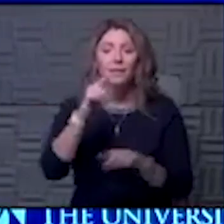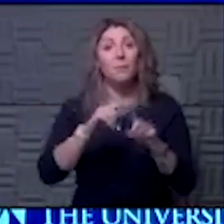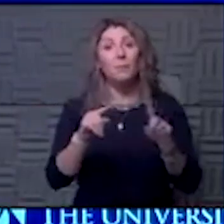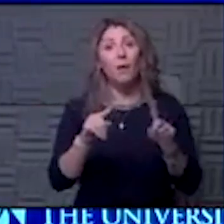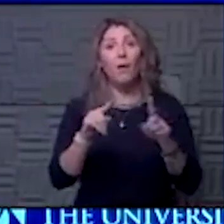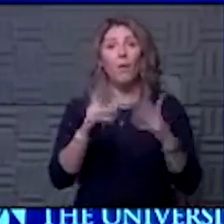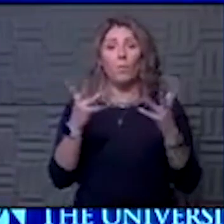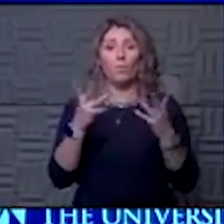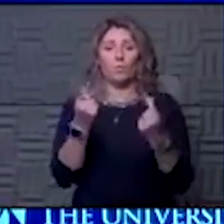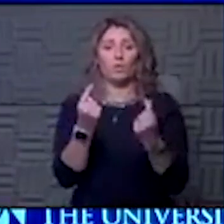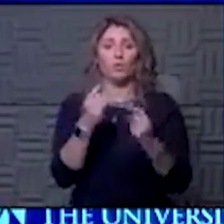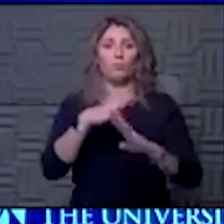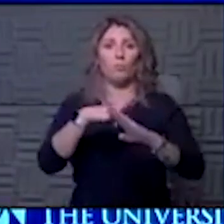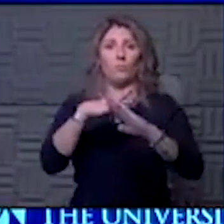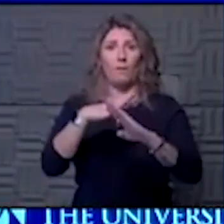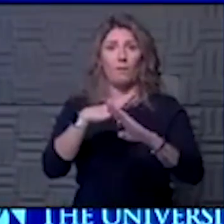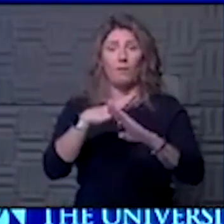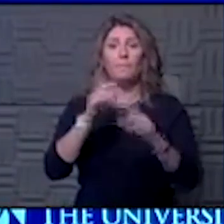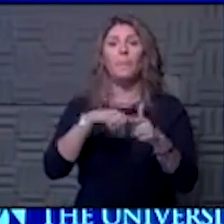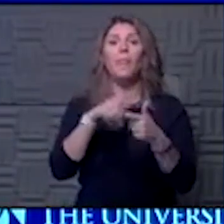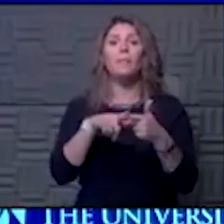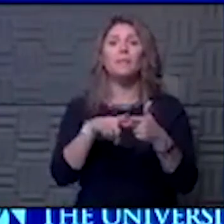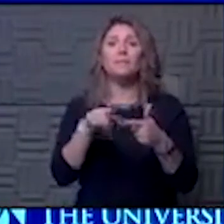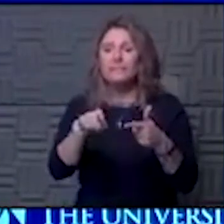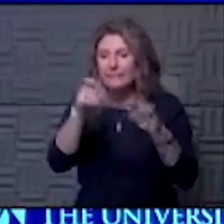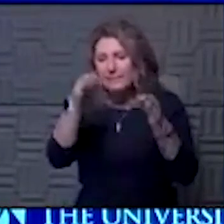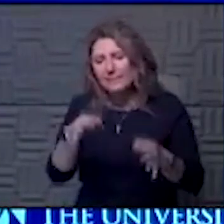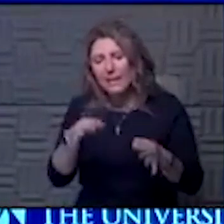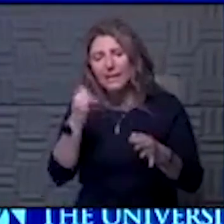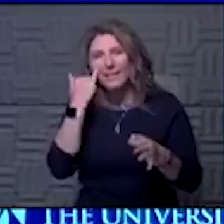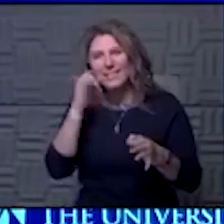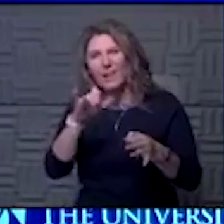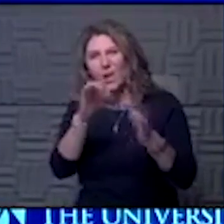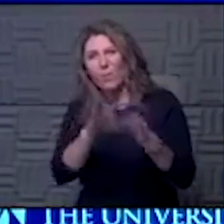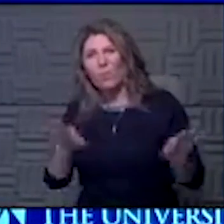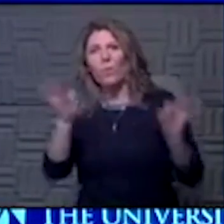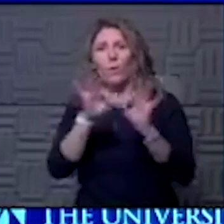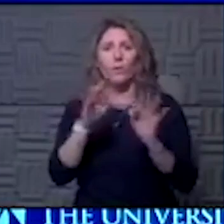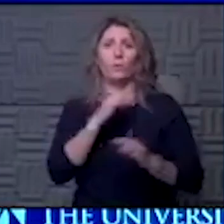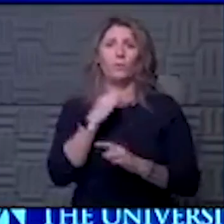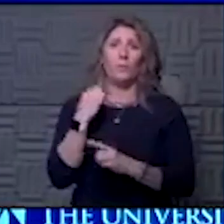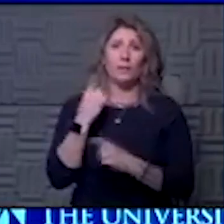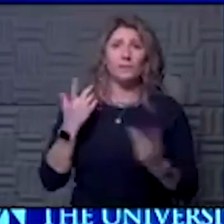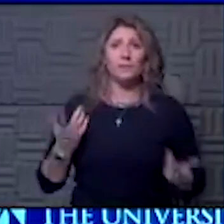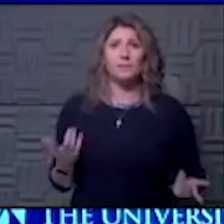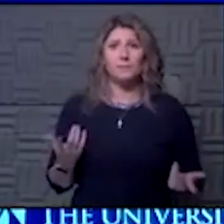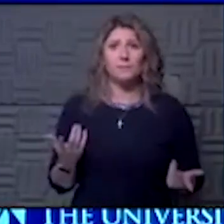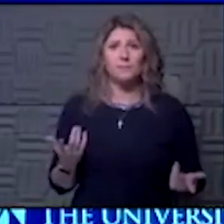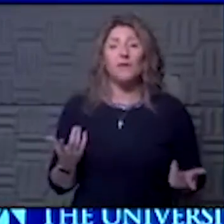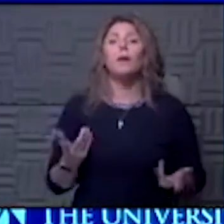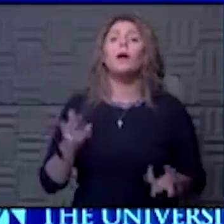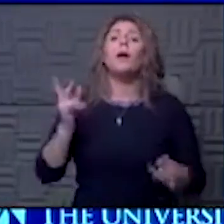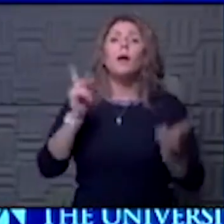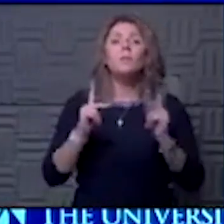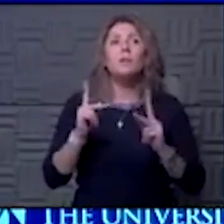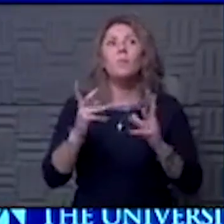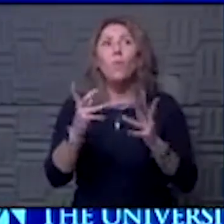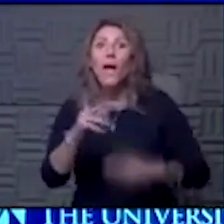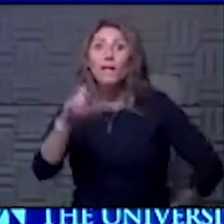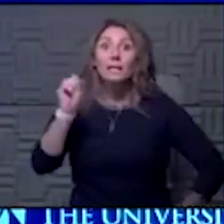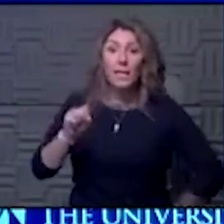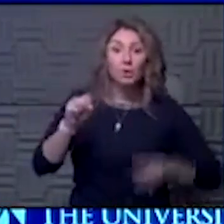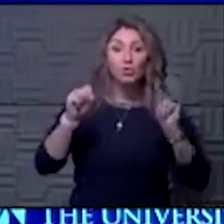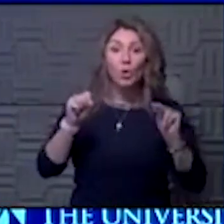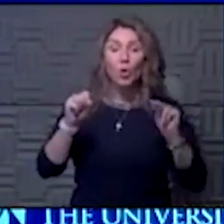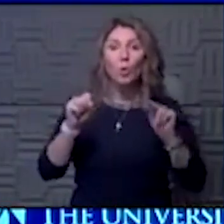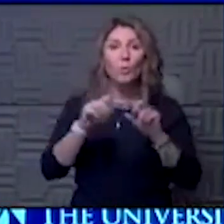you can do to prevent it, and then you just have to decide, is it worth the risk? There's not, and people want a right or yes or no